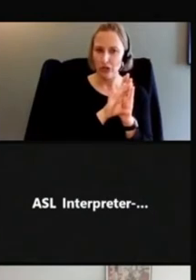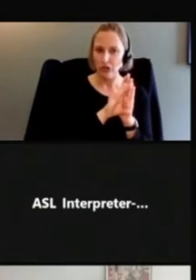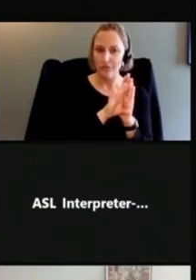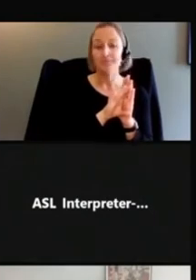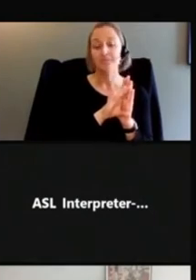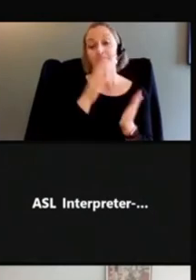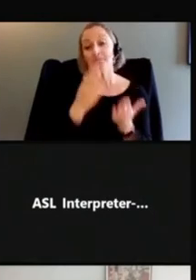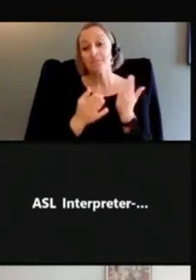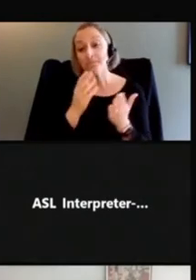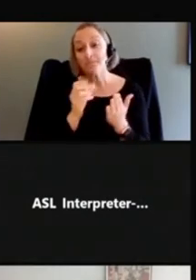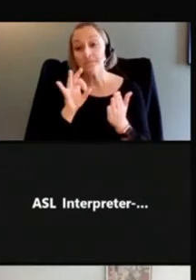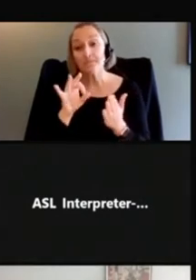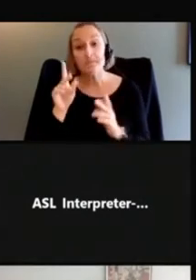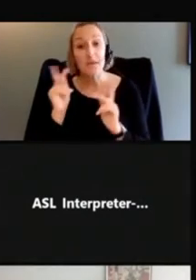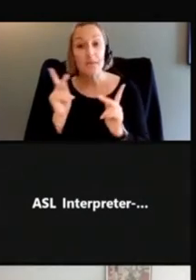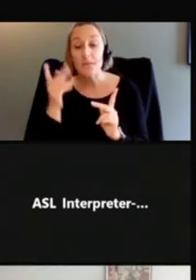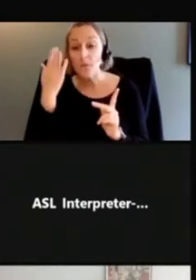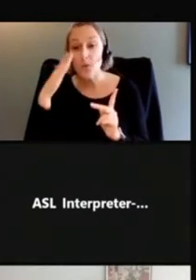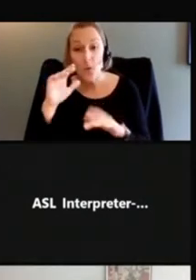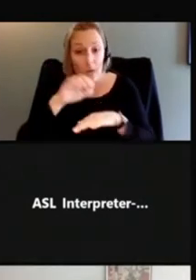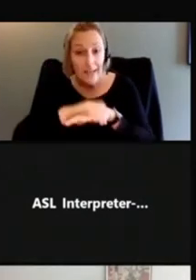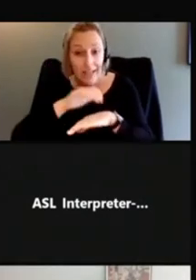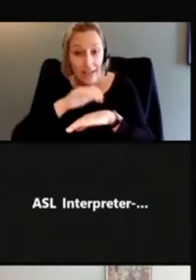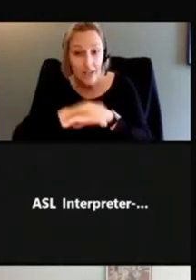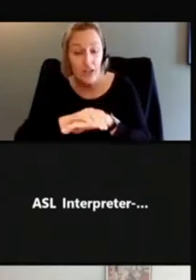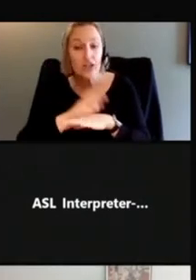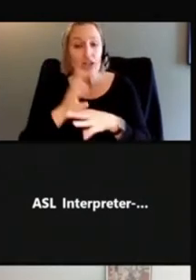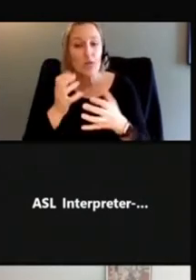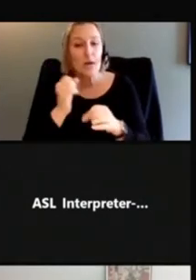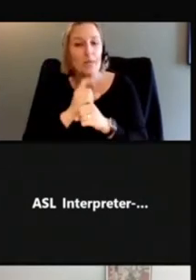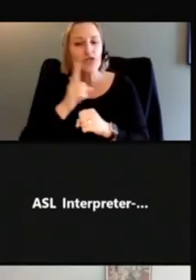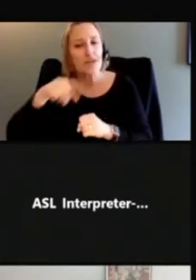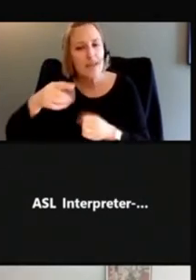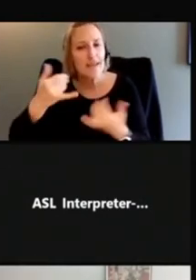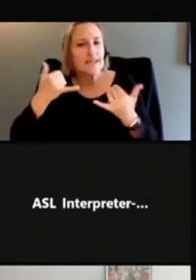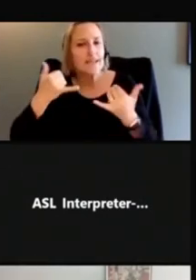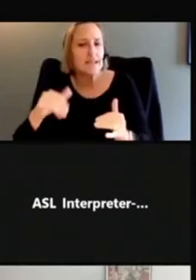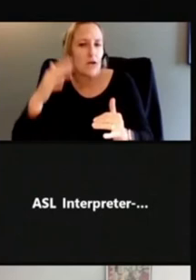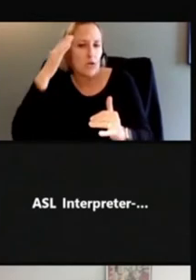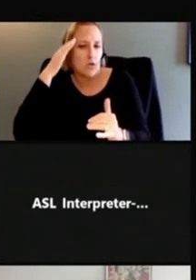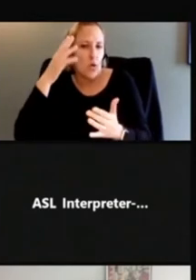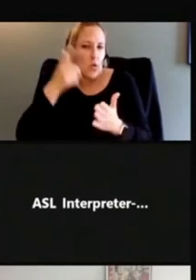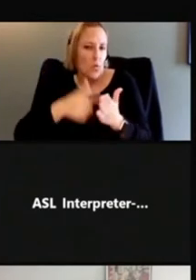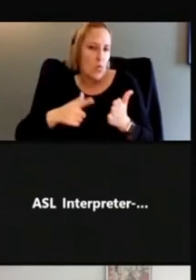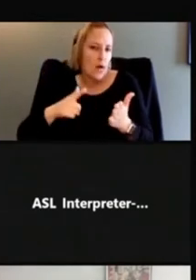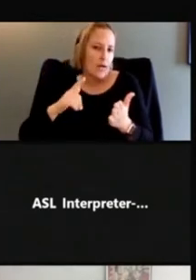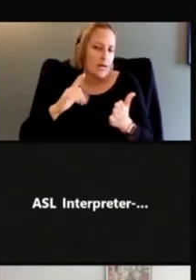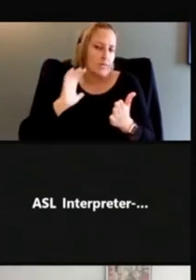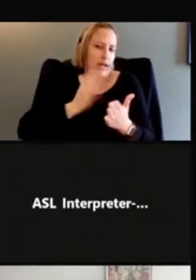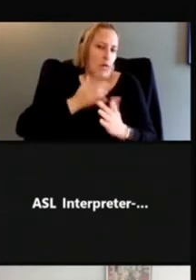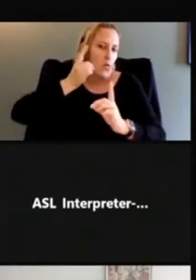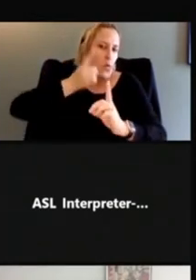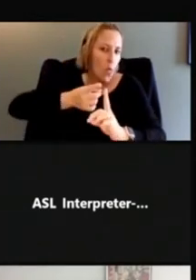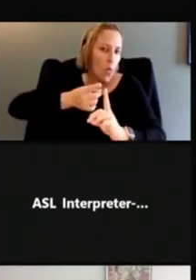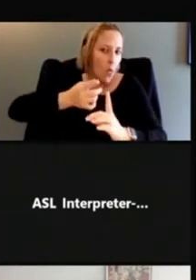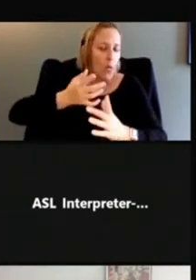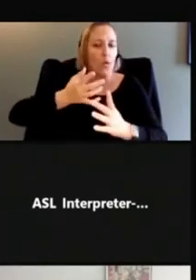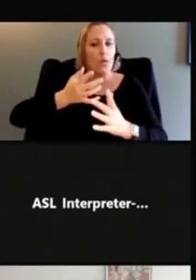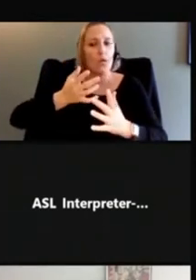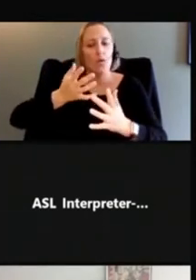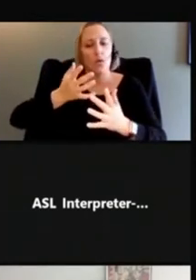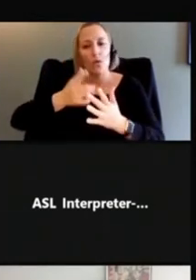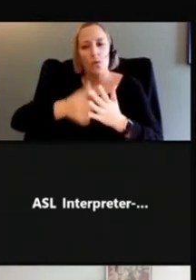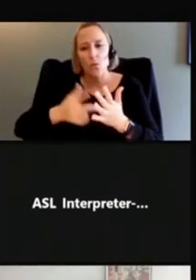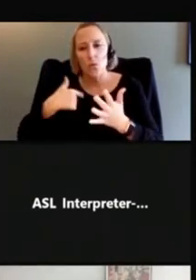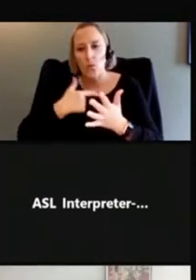who maybe not don't read English can still kind of get the general idea of what we are trying to convey. So